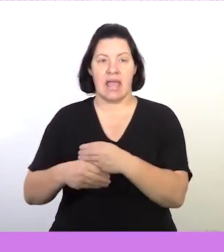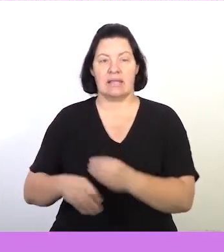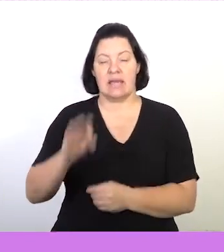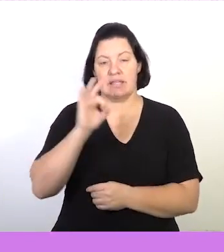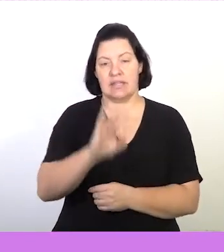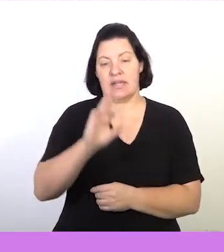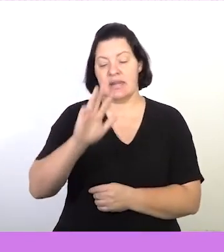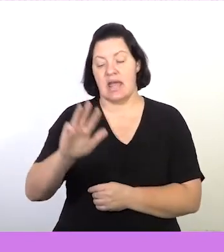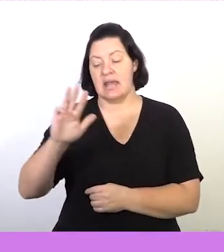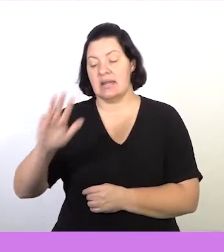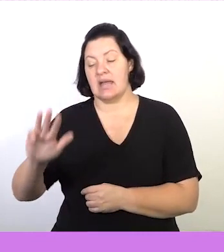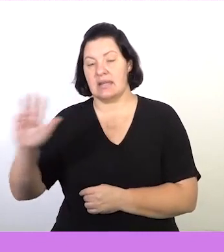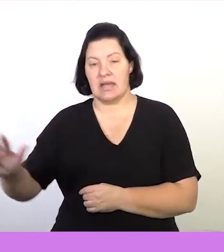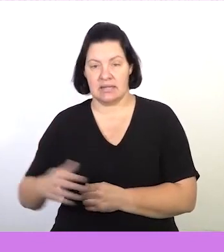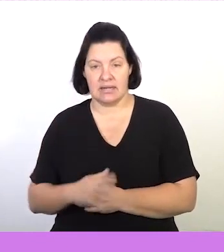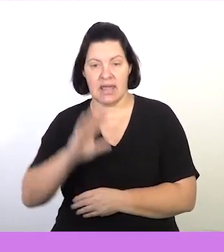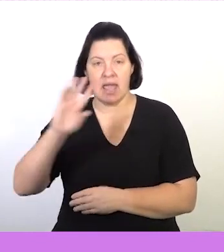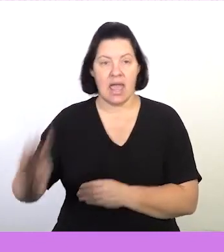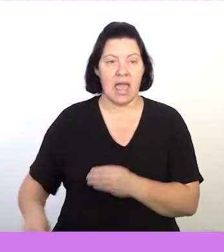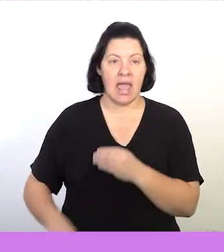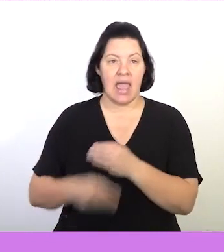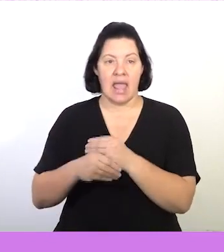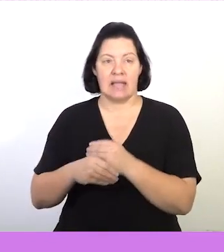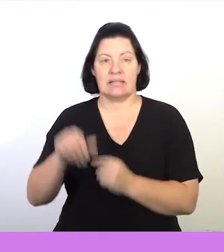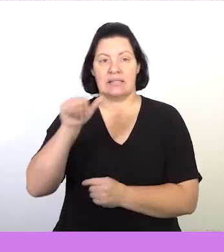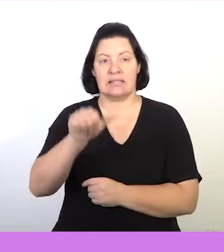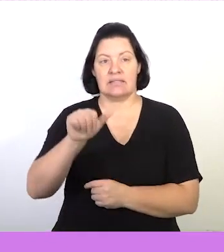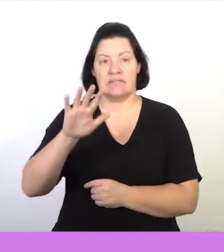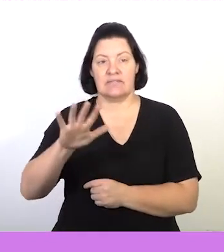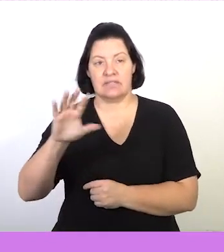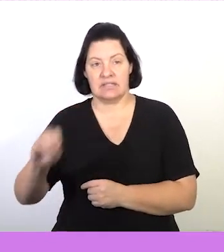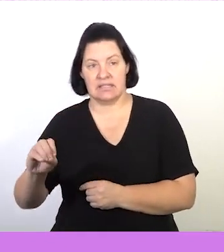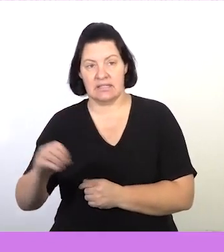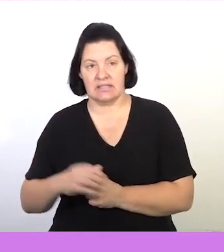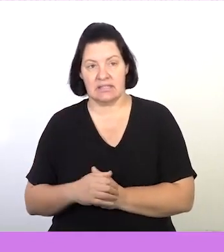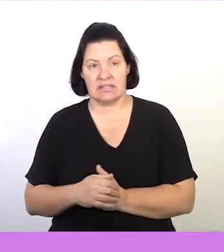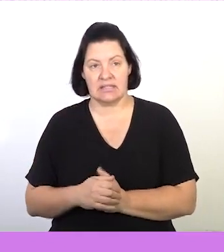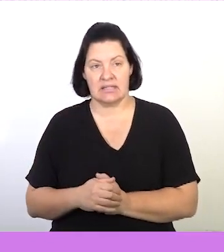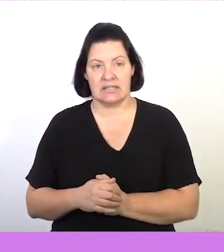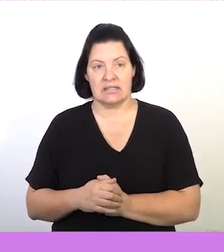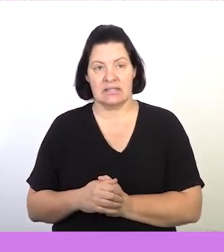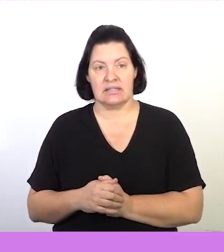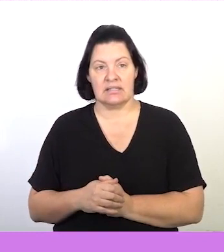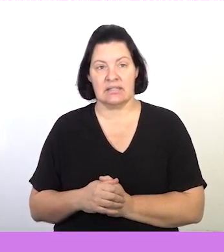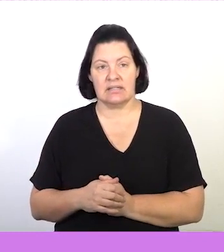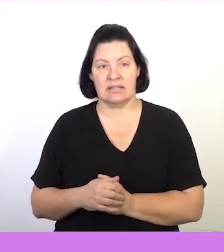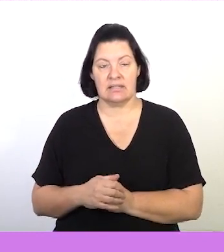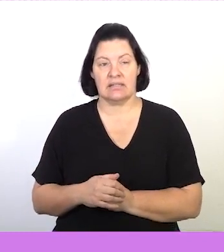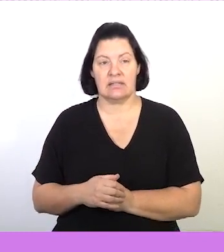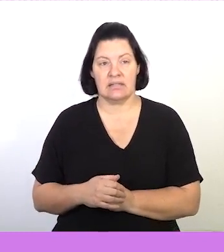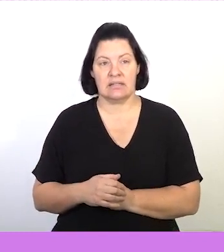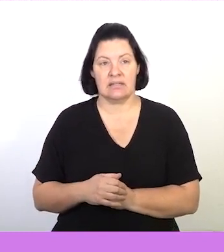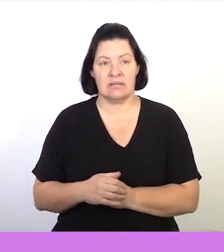,800 plus 3,999. Let me just go back. I instead said minus